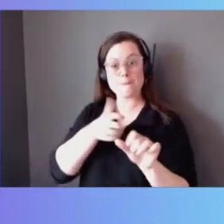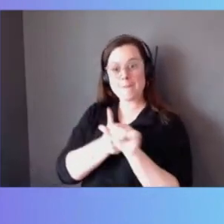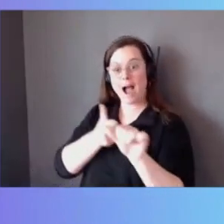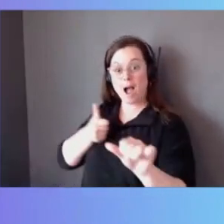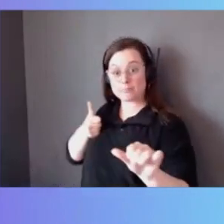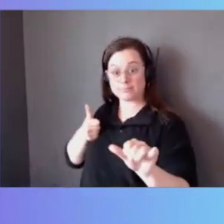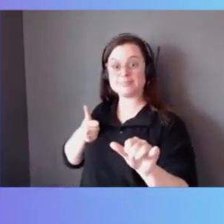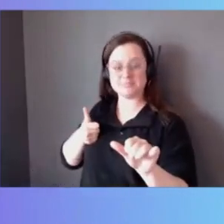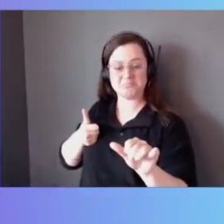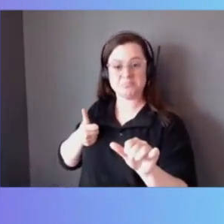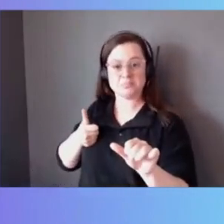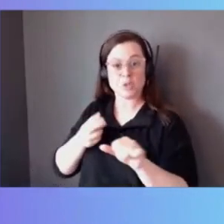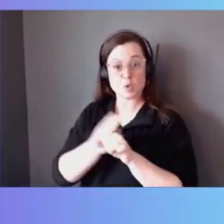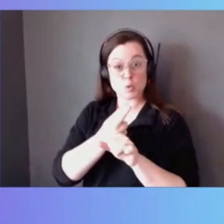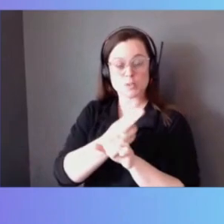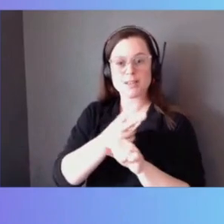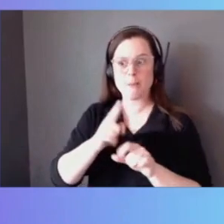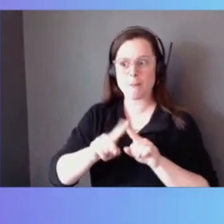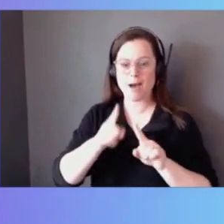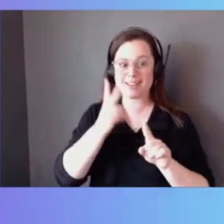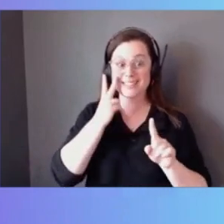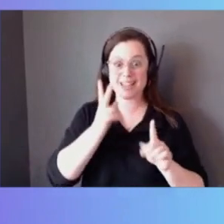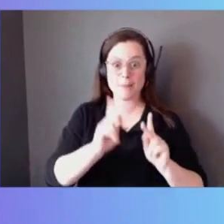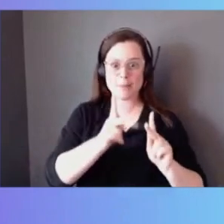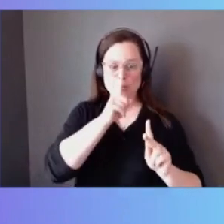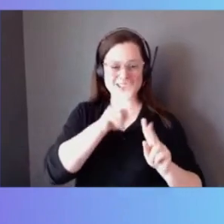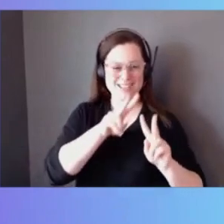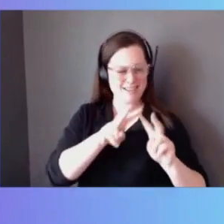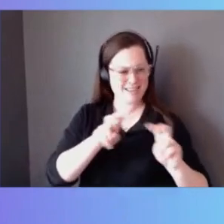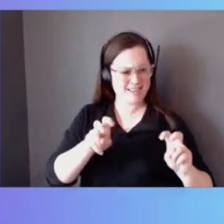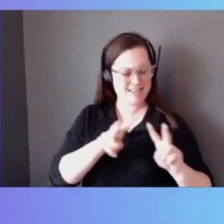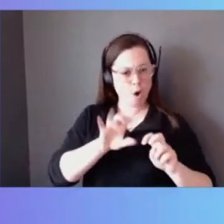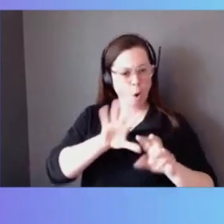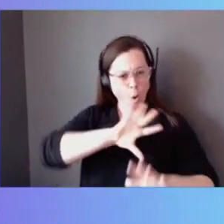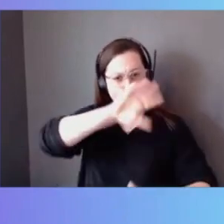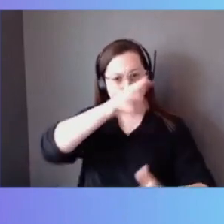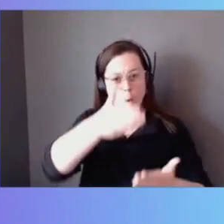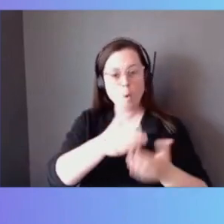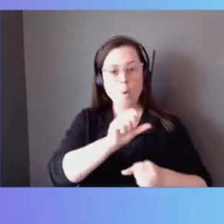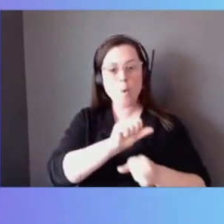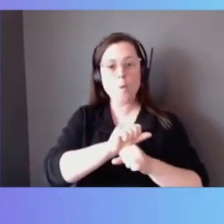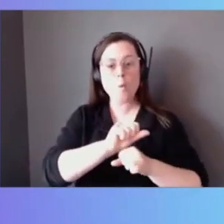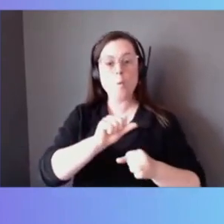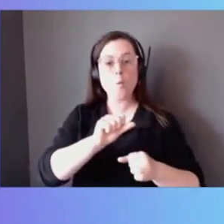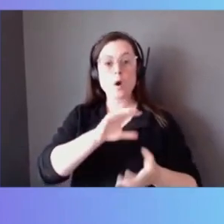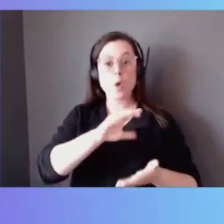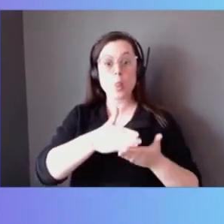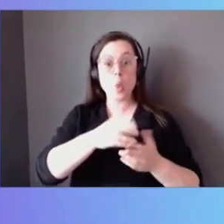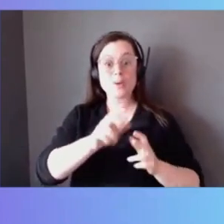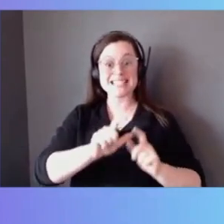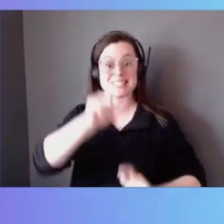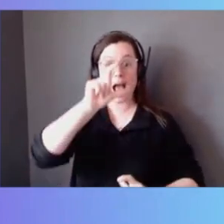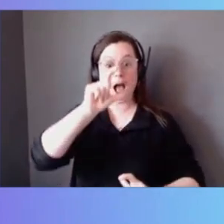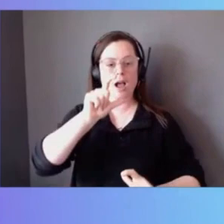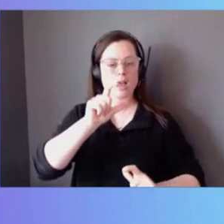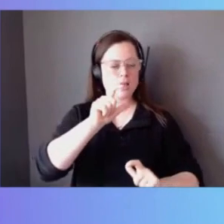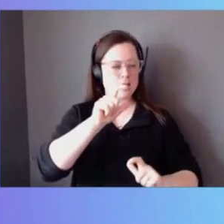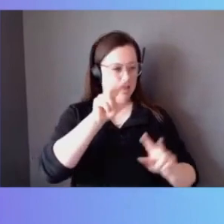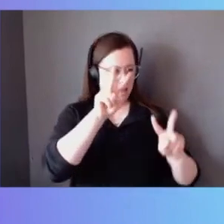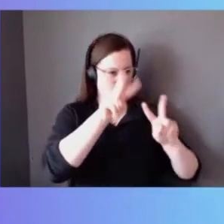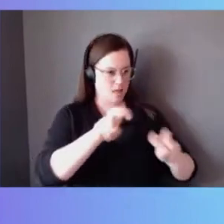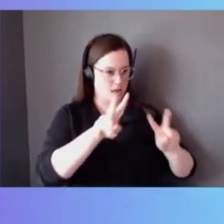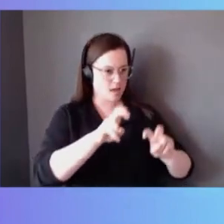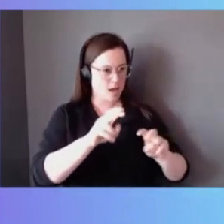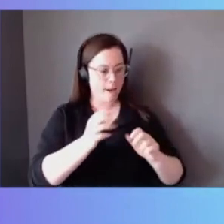But I get excited when I see people really analyzing their entire workload stack and starting to maybe refactor a multi-tier